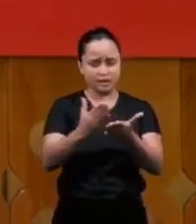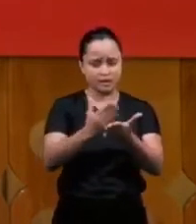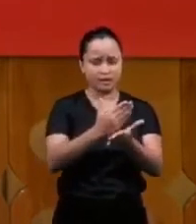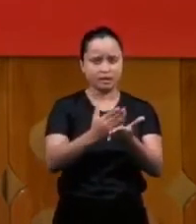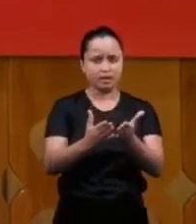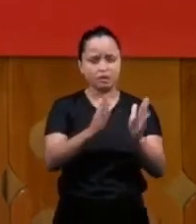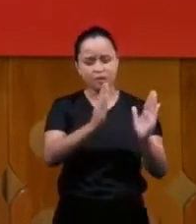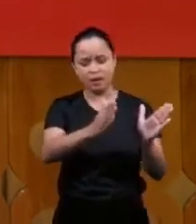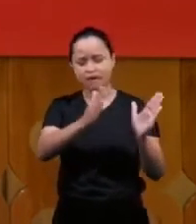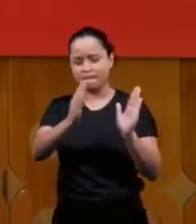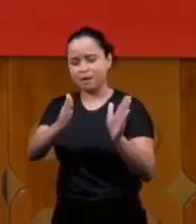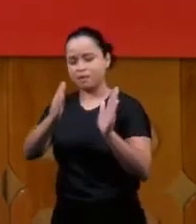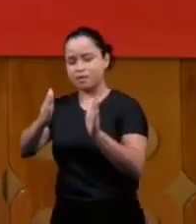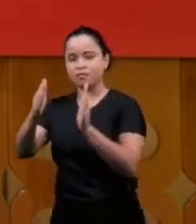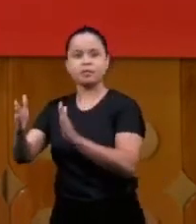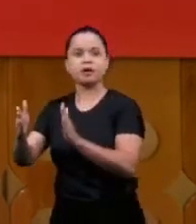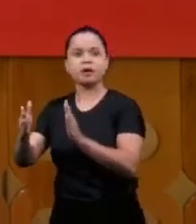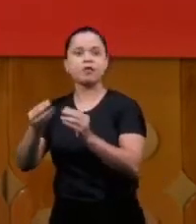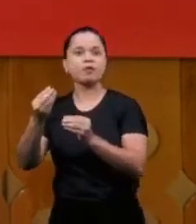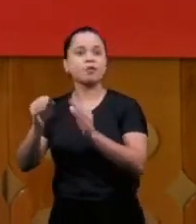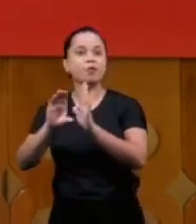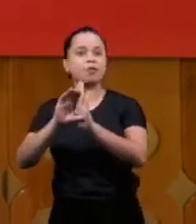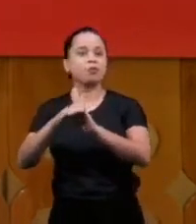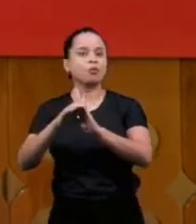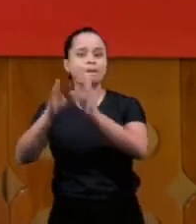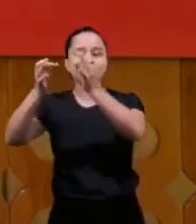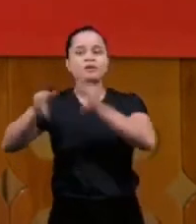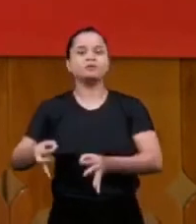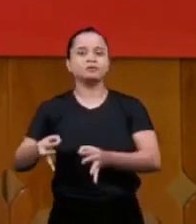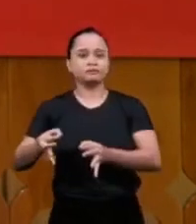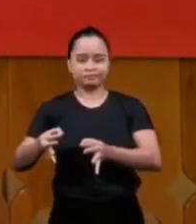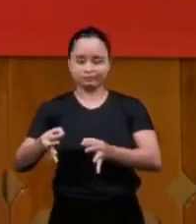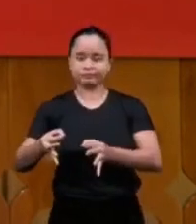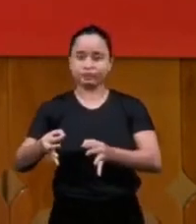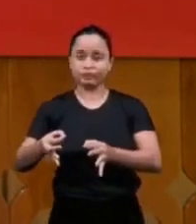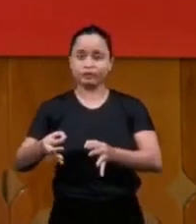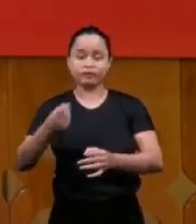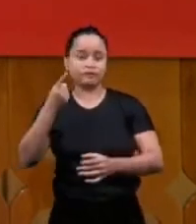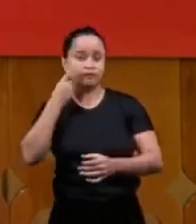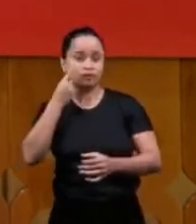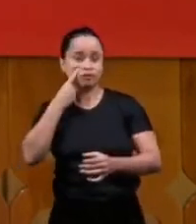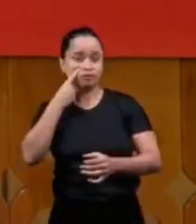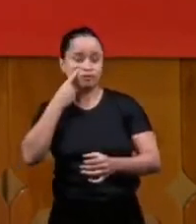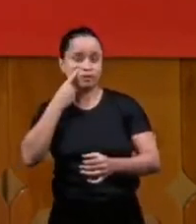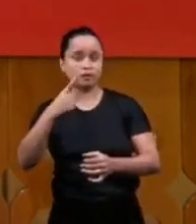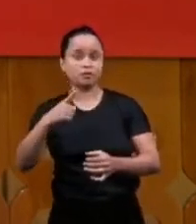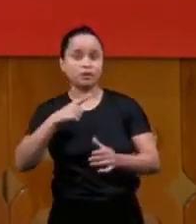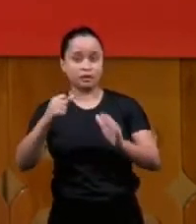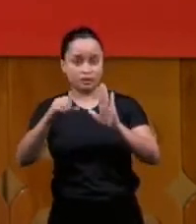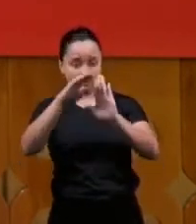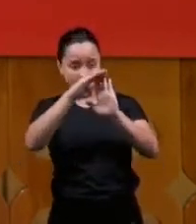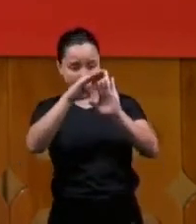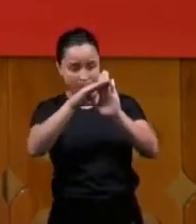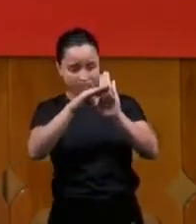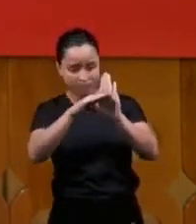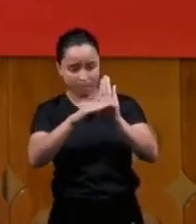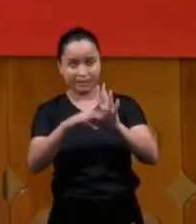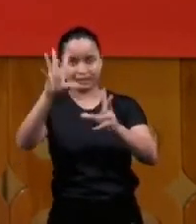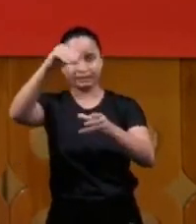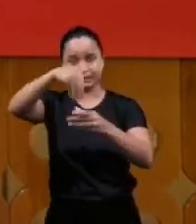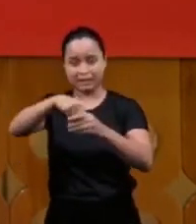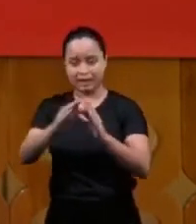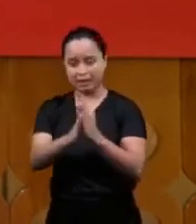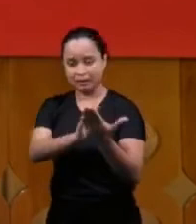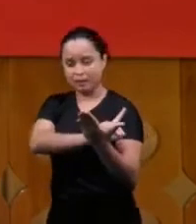as a perfect concept the doctrine is a combination of elements that come from the word through